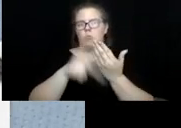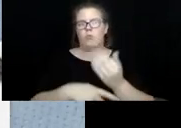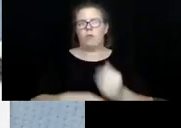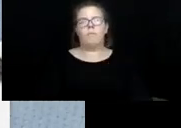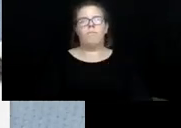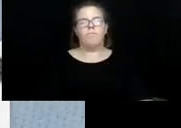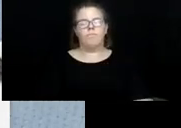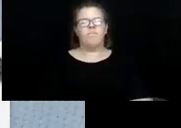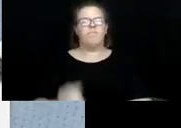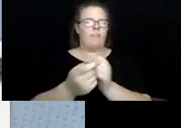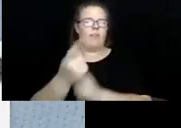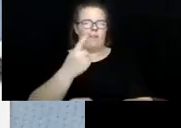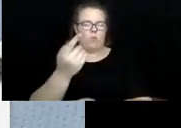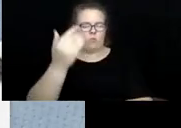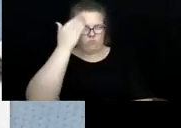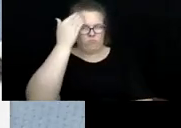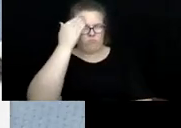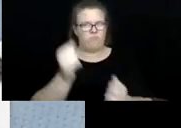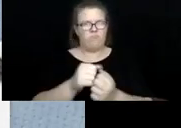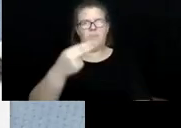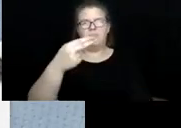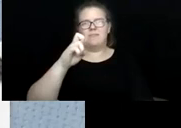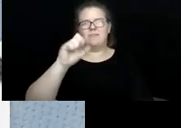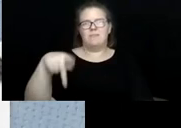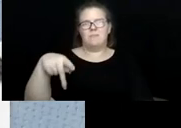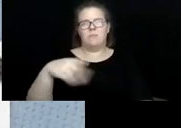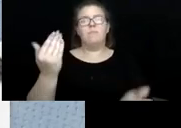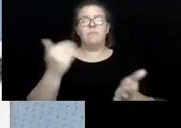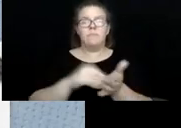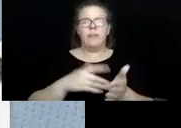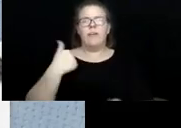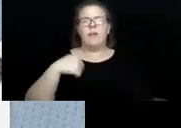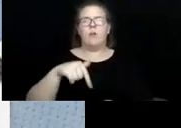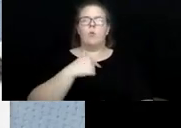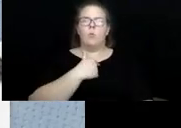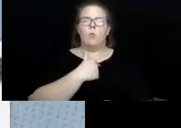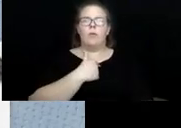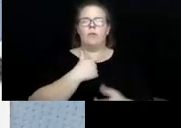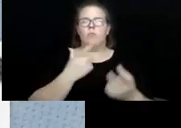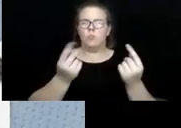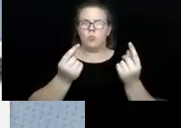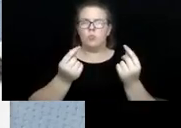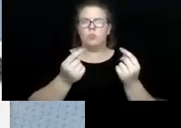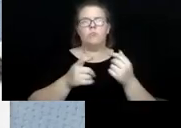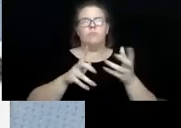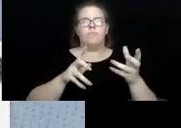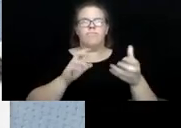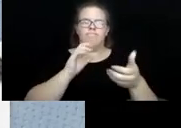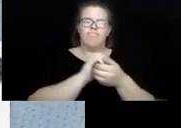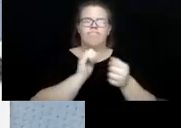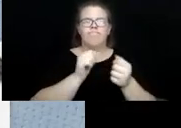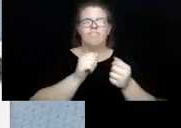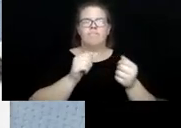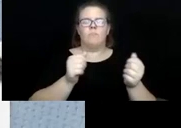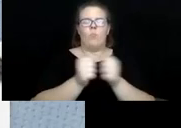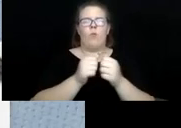everybody is familiar with HEAP. One of the things, again, that we do with HEAP is that we work very closely with Department of County